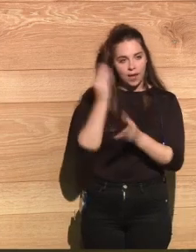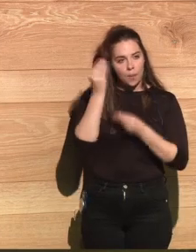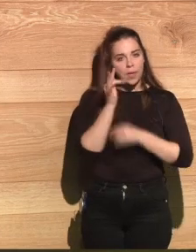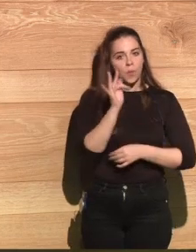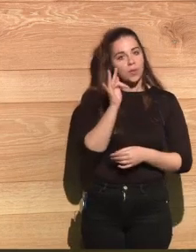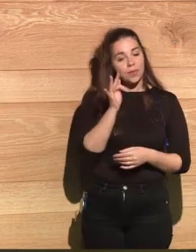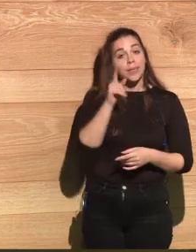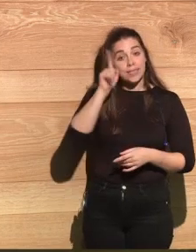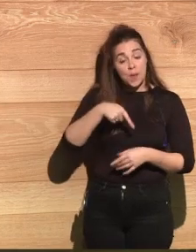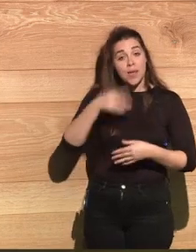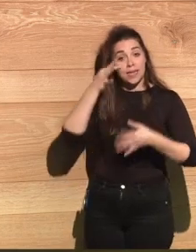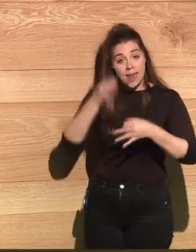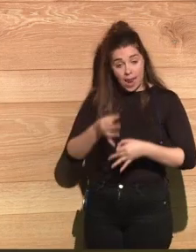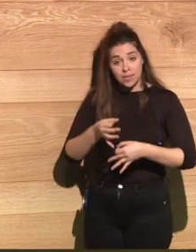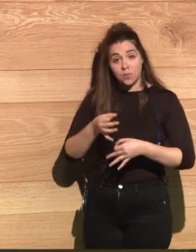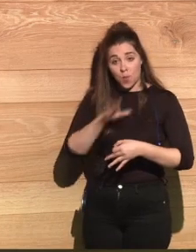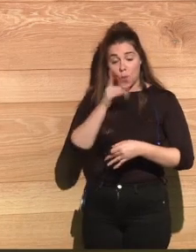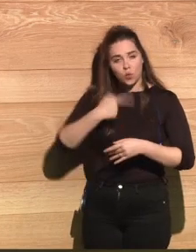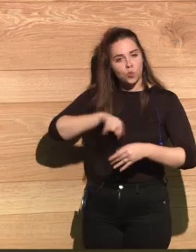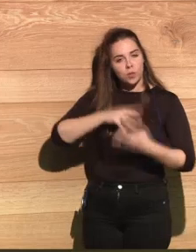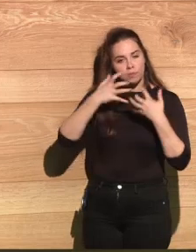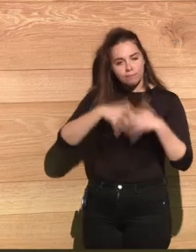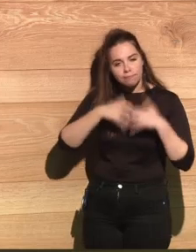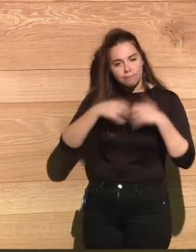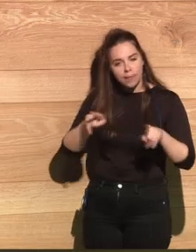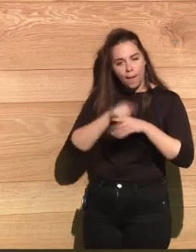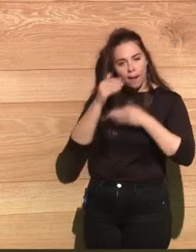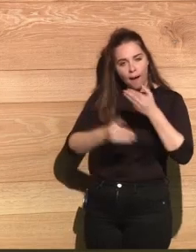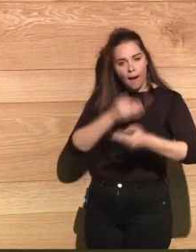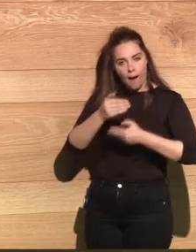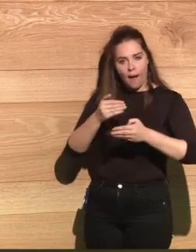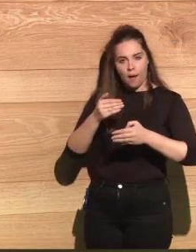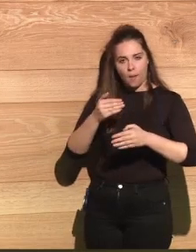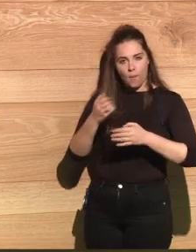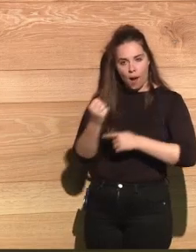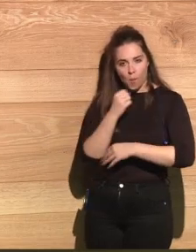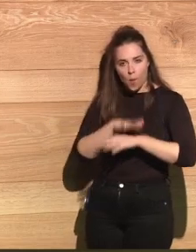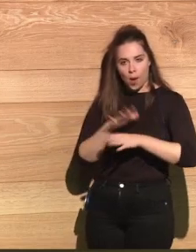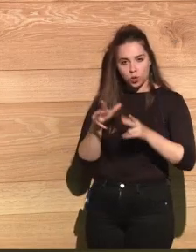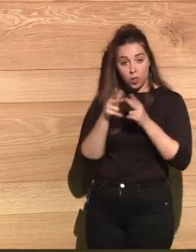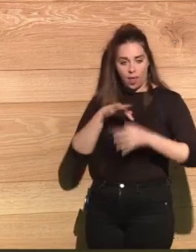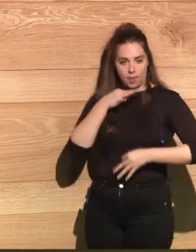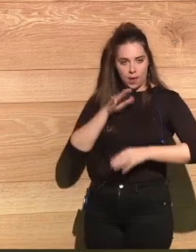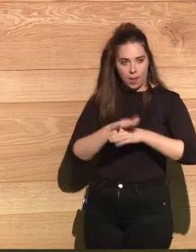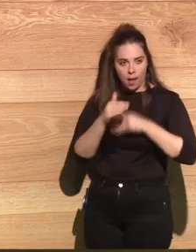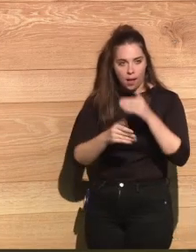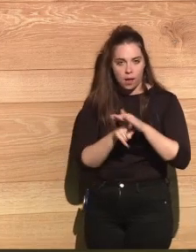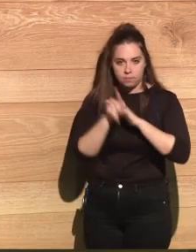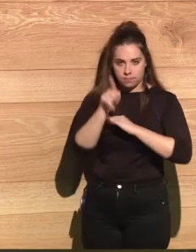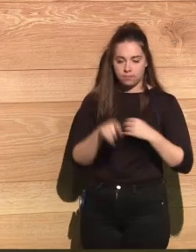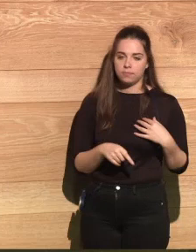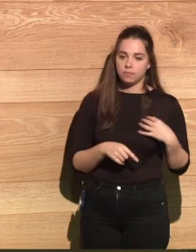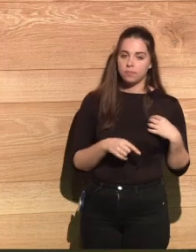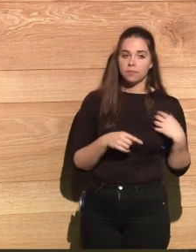isn't, in realism because it's our engine. It's the fuel of civil society.